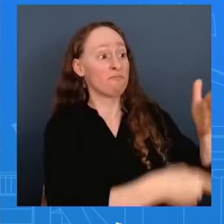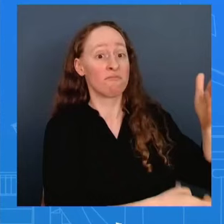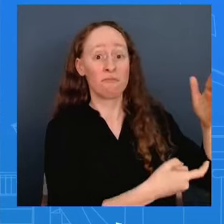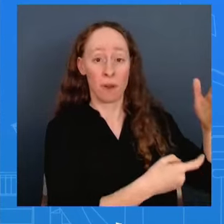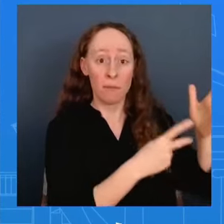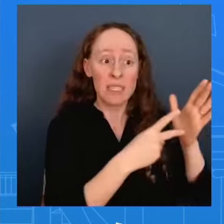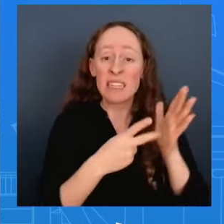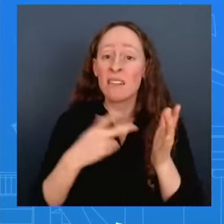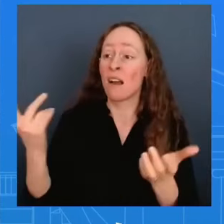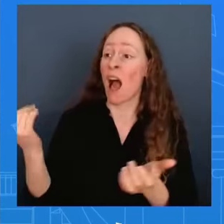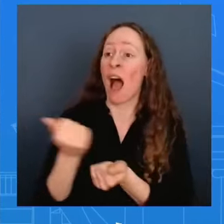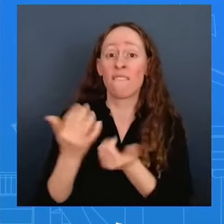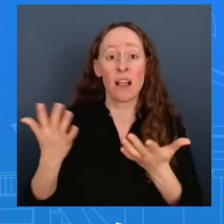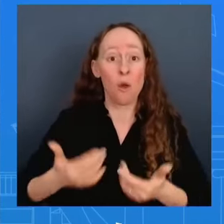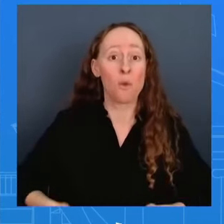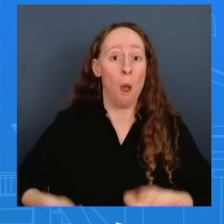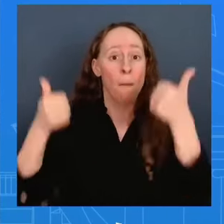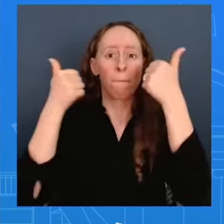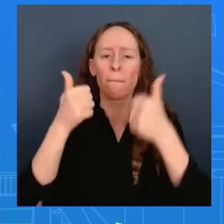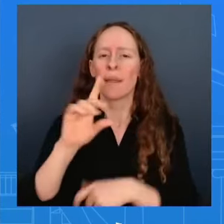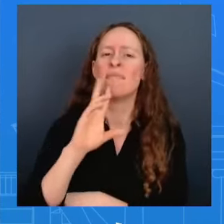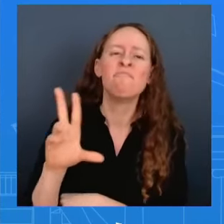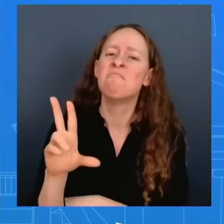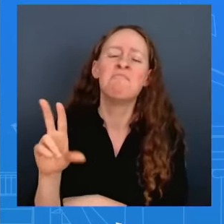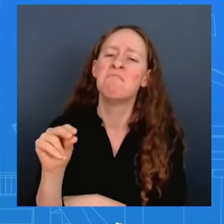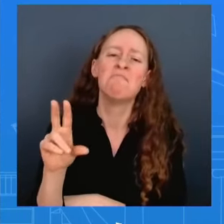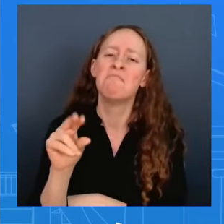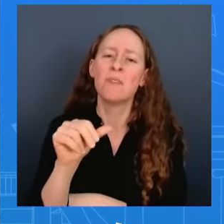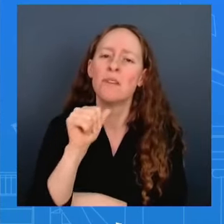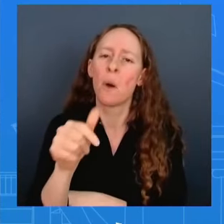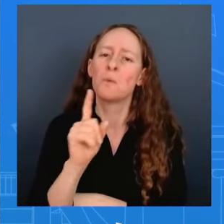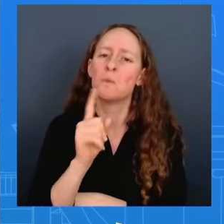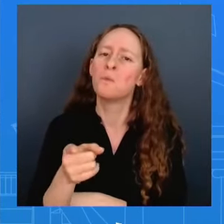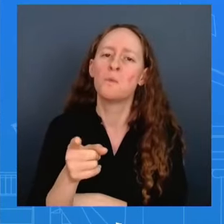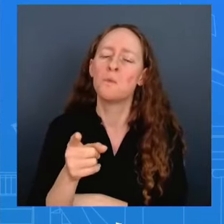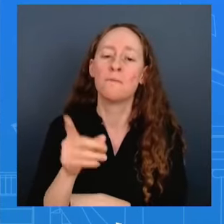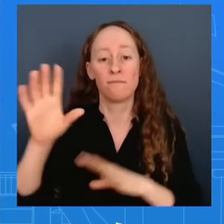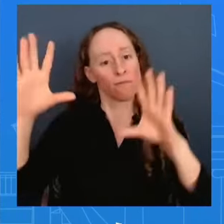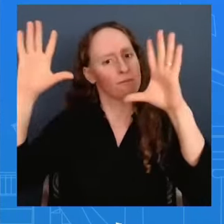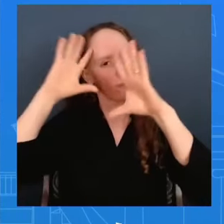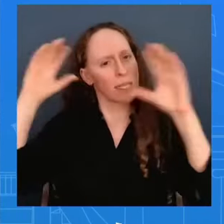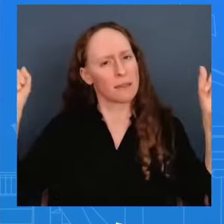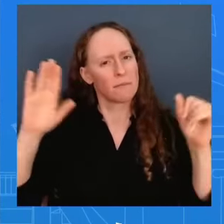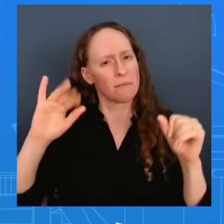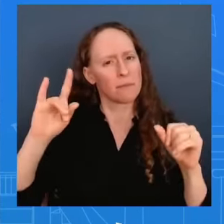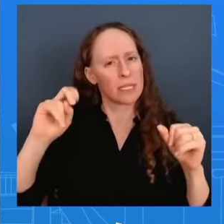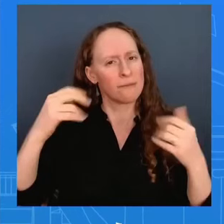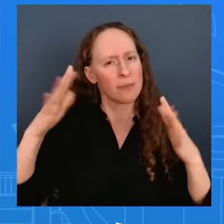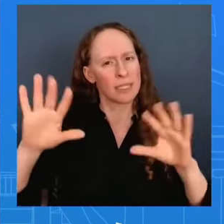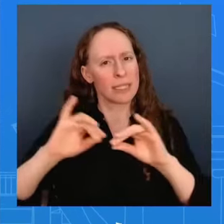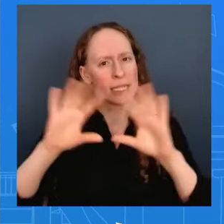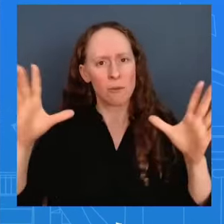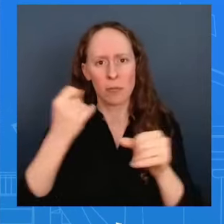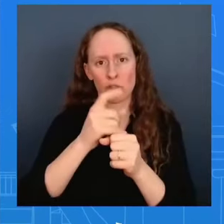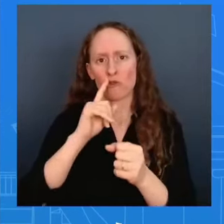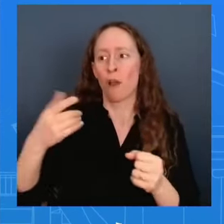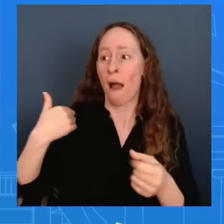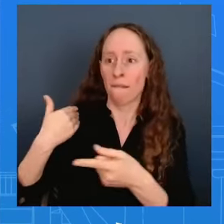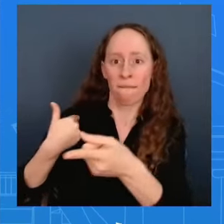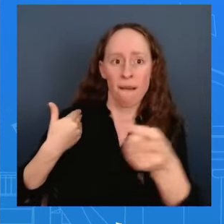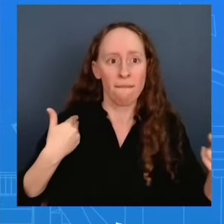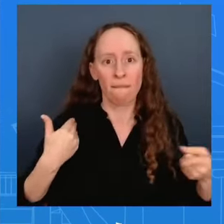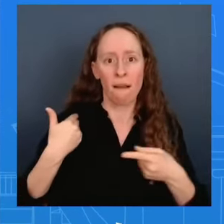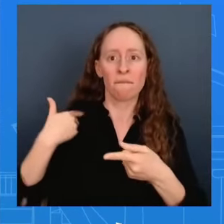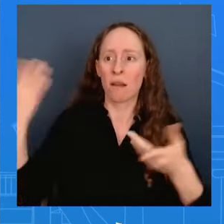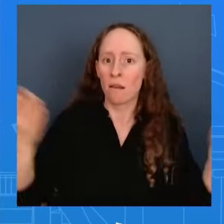is to focus on making our supply chains more resilient that means we need more options that means here in america we